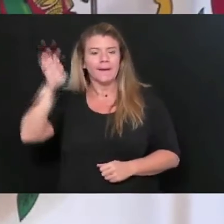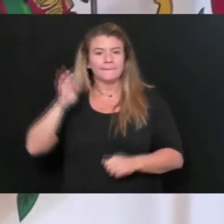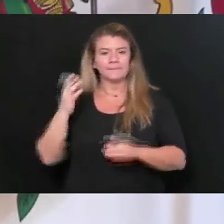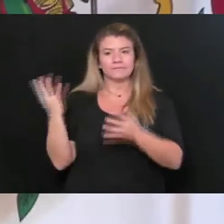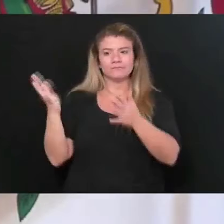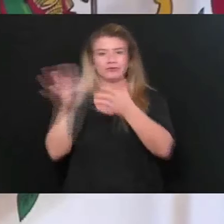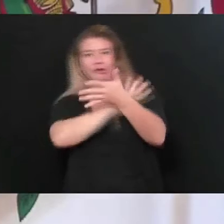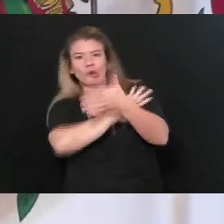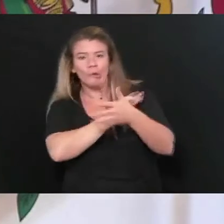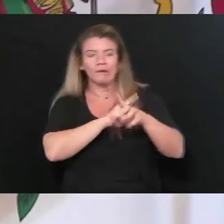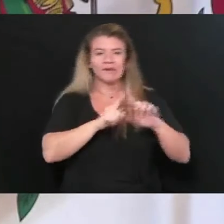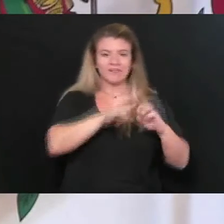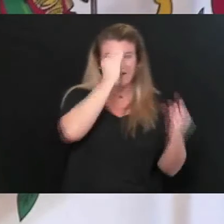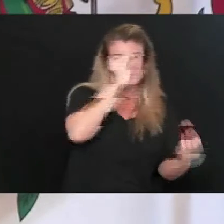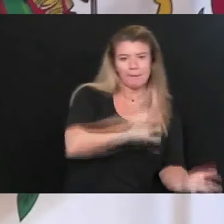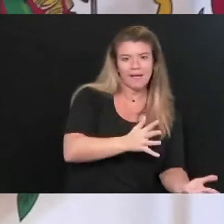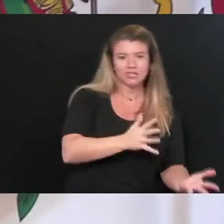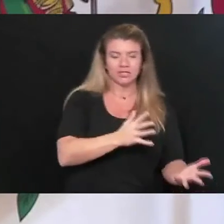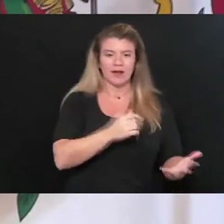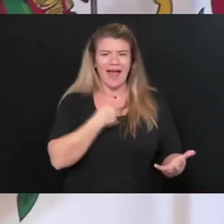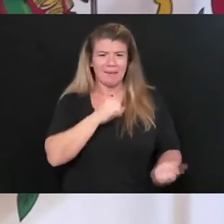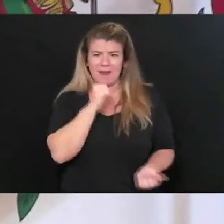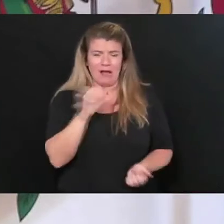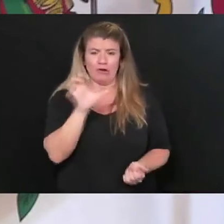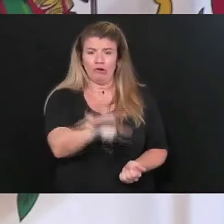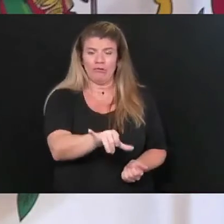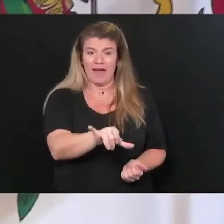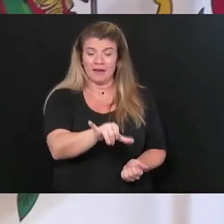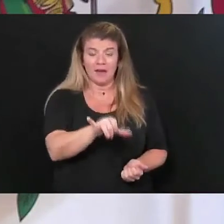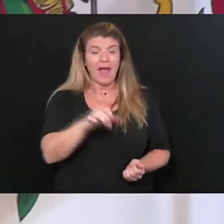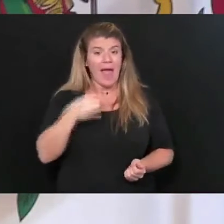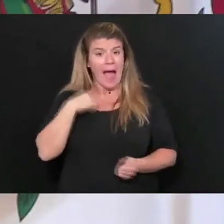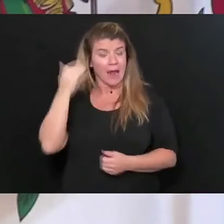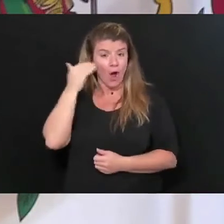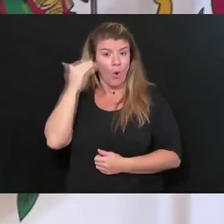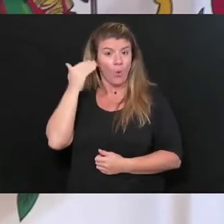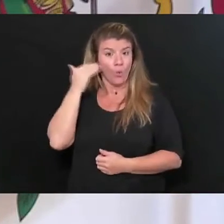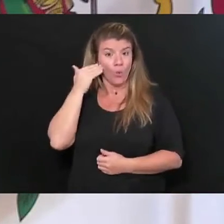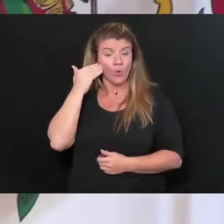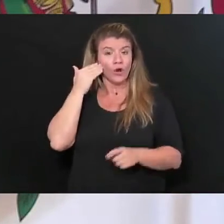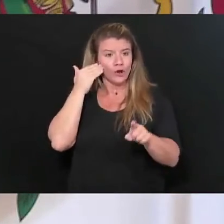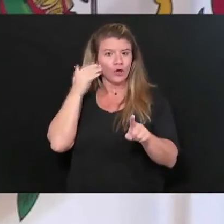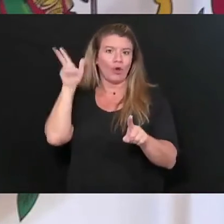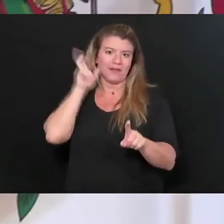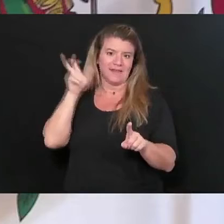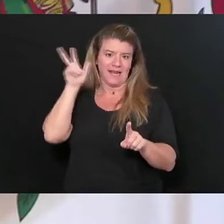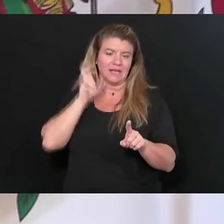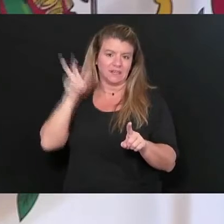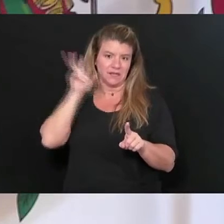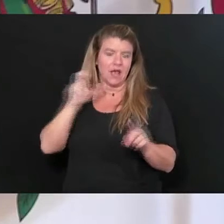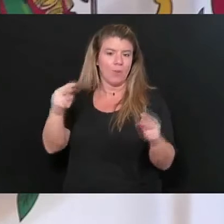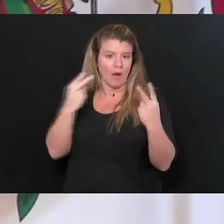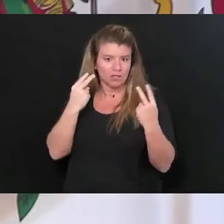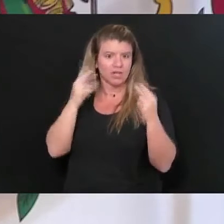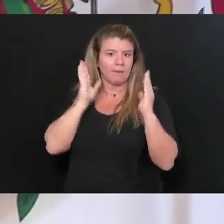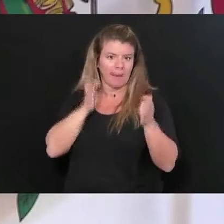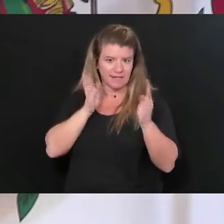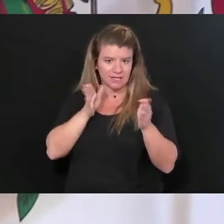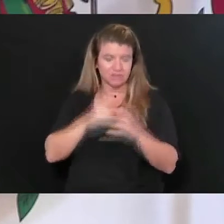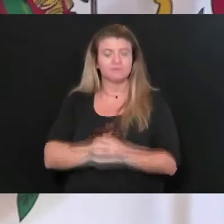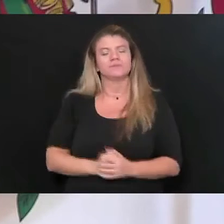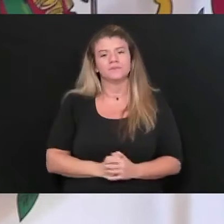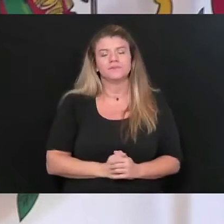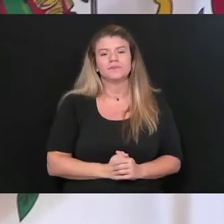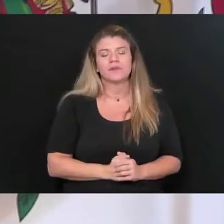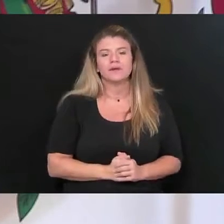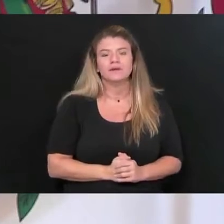it's not terribly bad. I know that they listen. Now, at the same time,